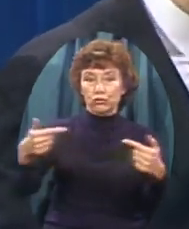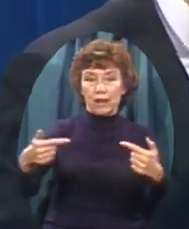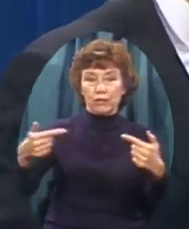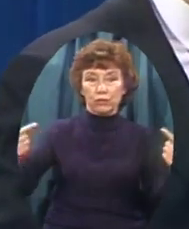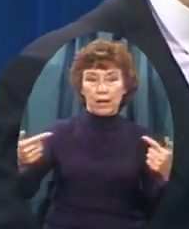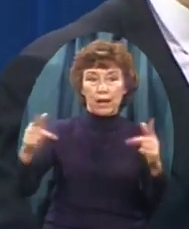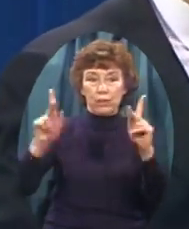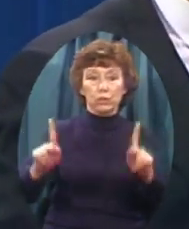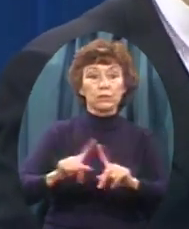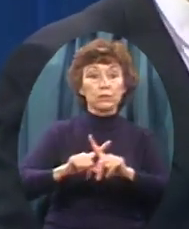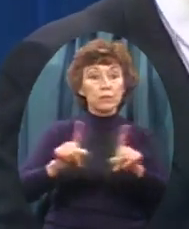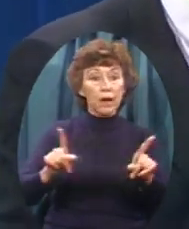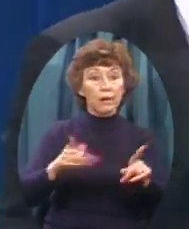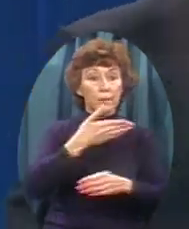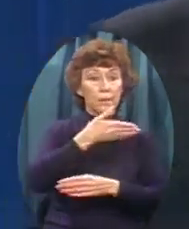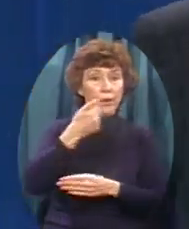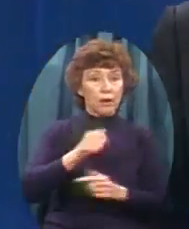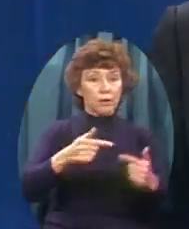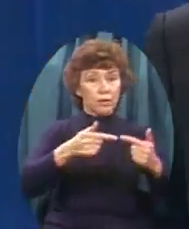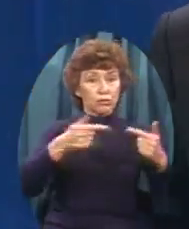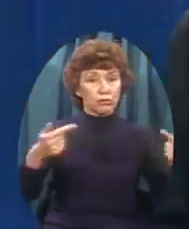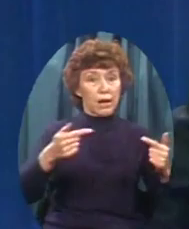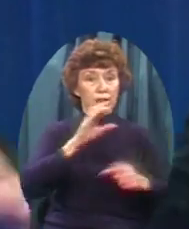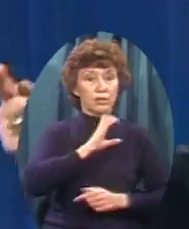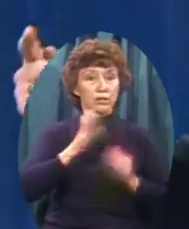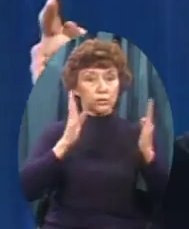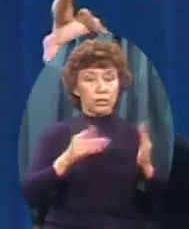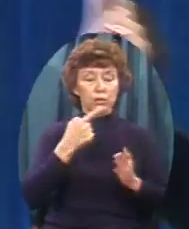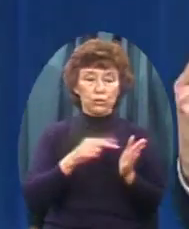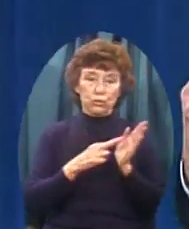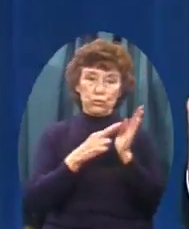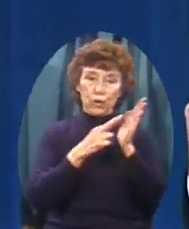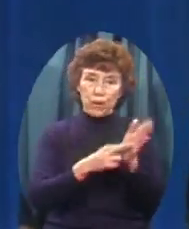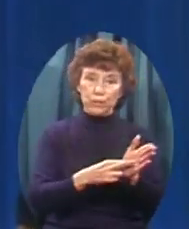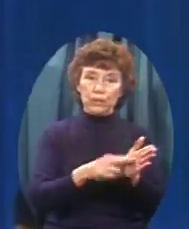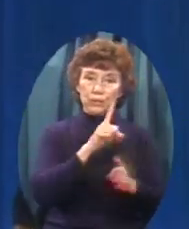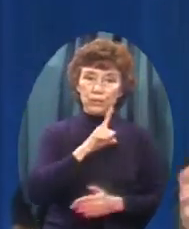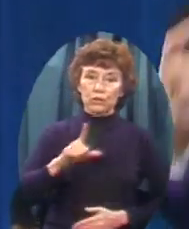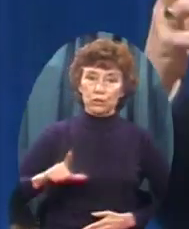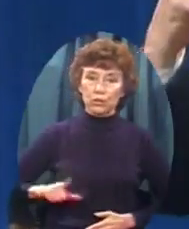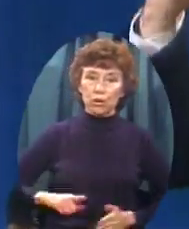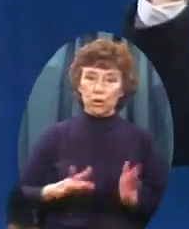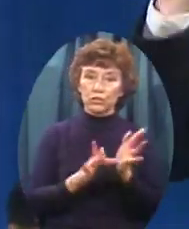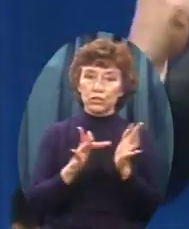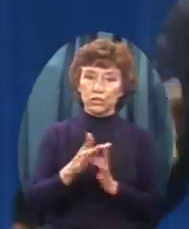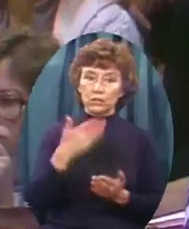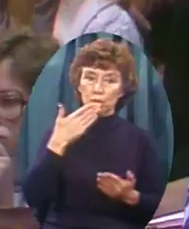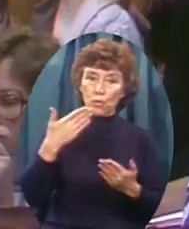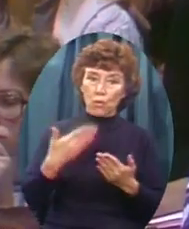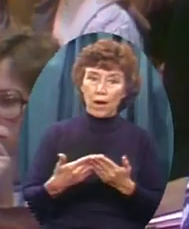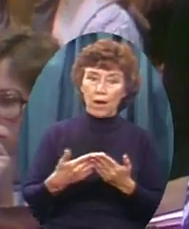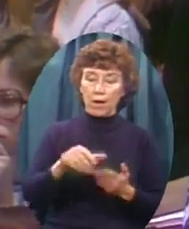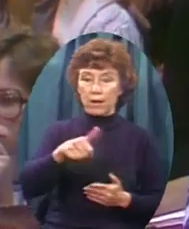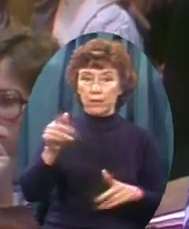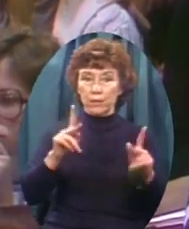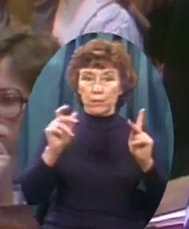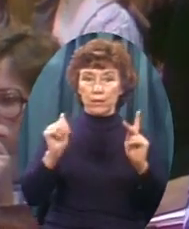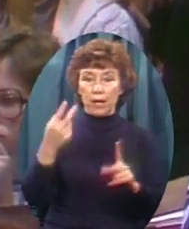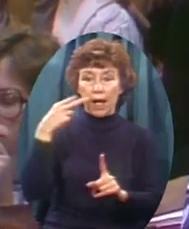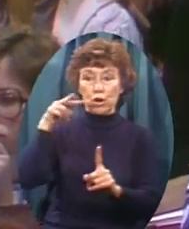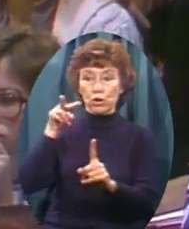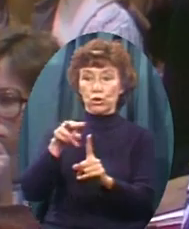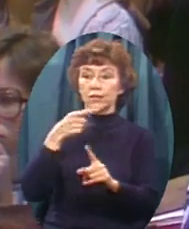great Christian Who represents your Lord well And to whom others can look And see That is what I need